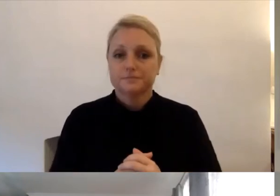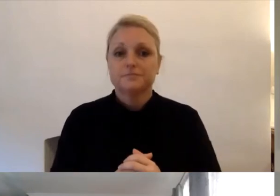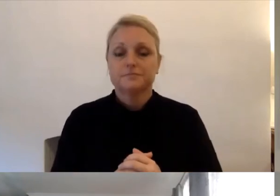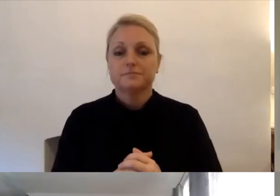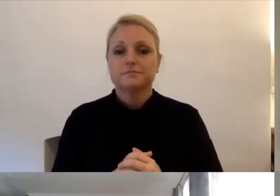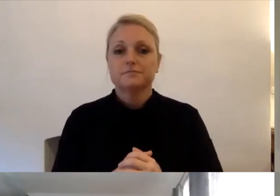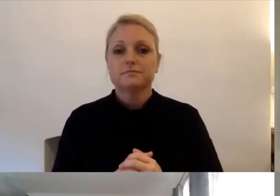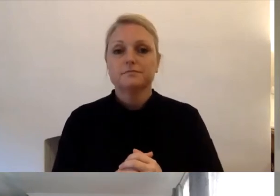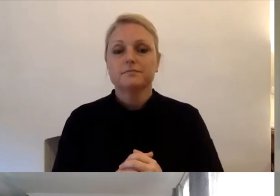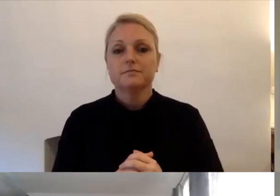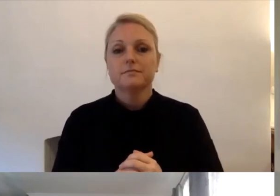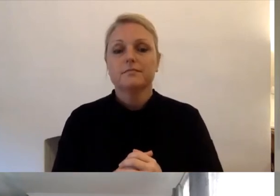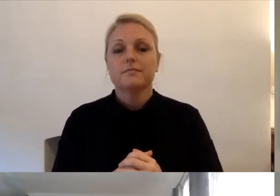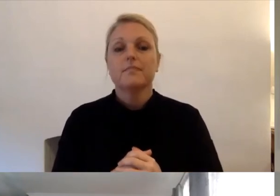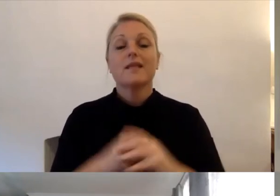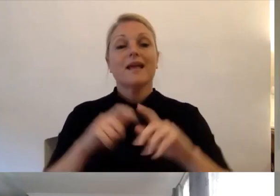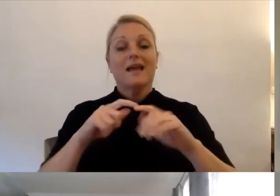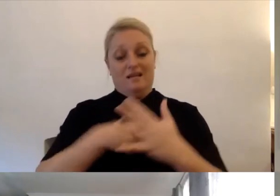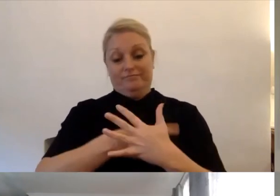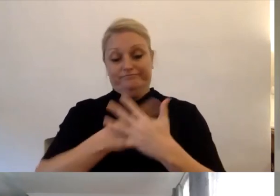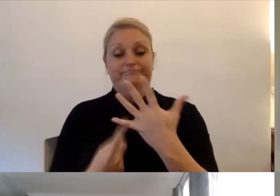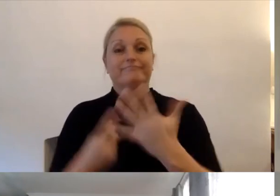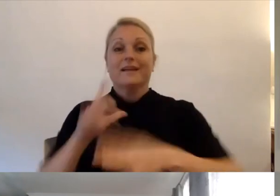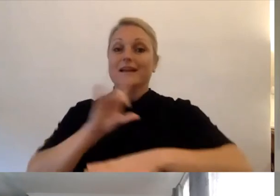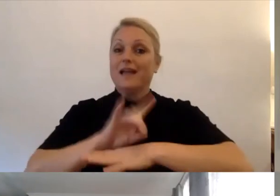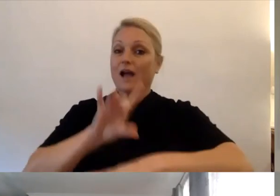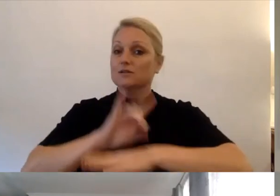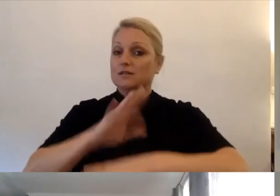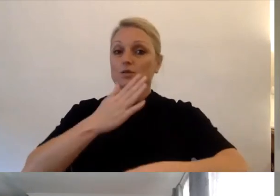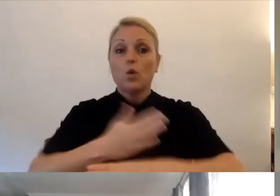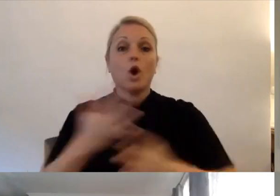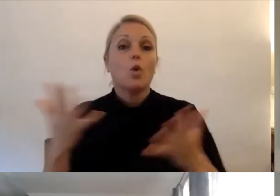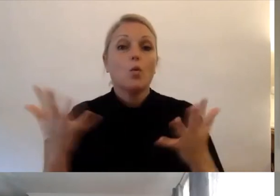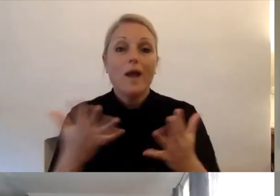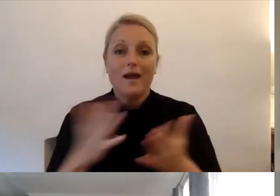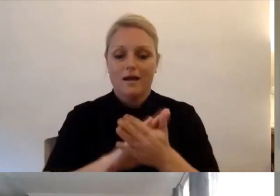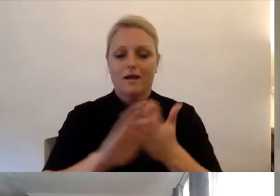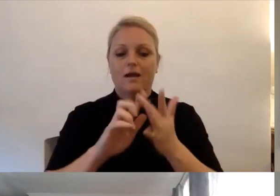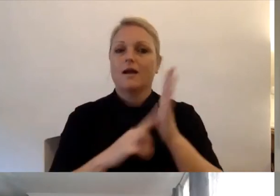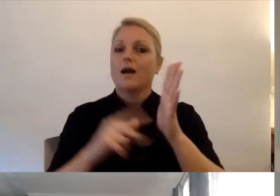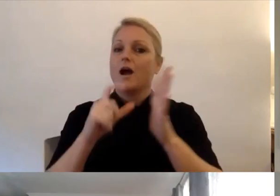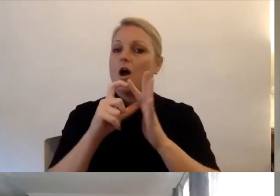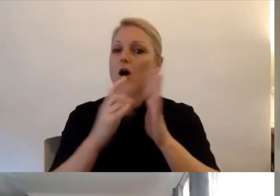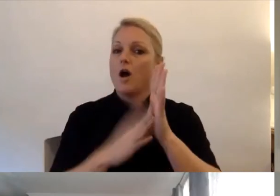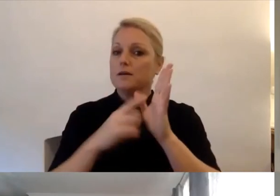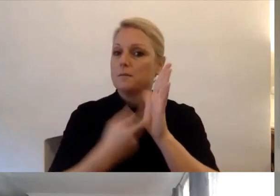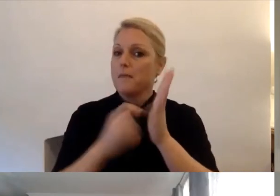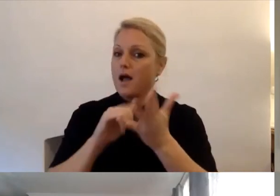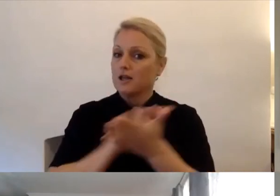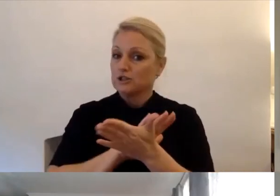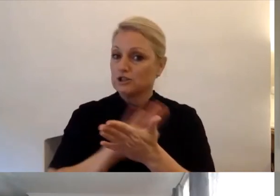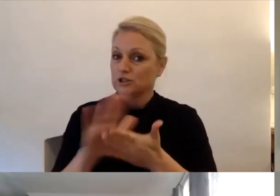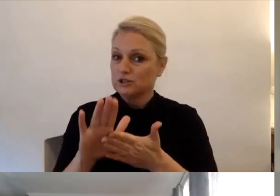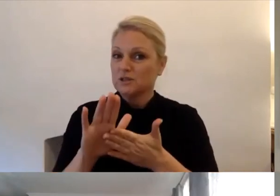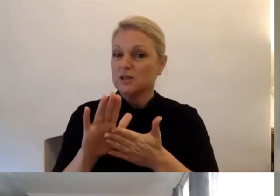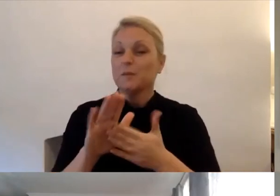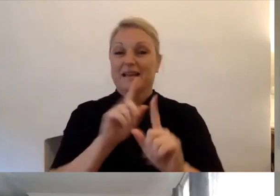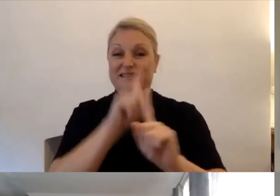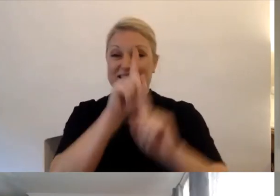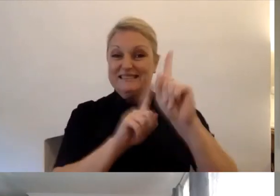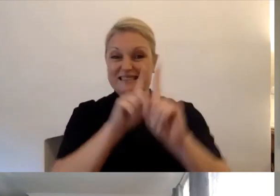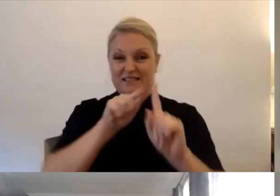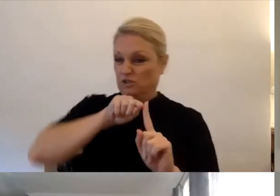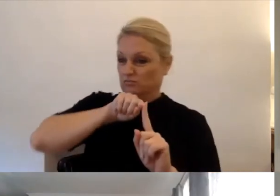And the team of counsellors are based at our Hindmarsh office. Here it's about 10 minutes out from Adelaide.